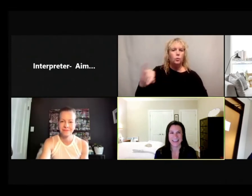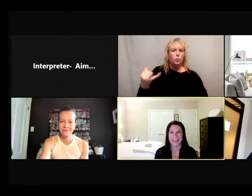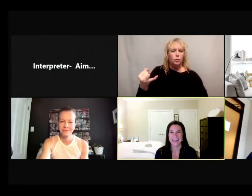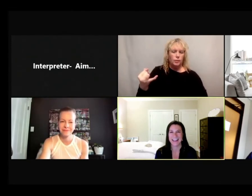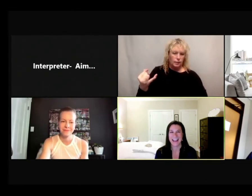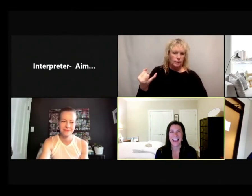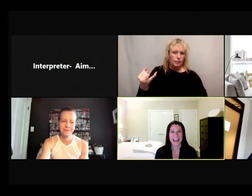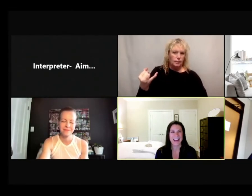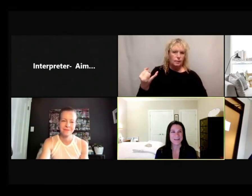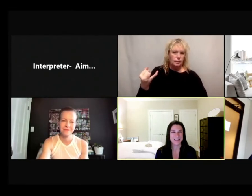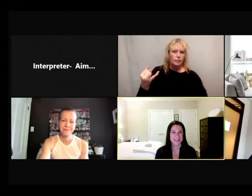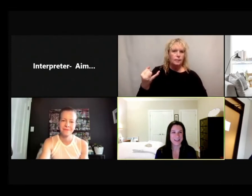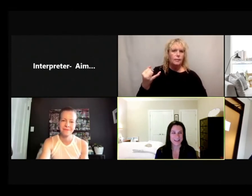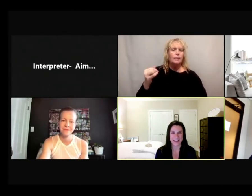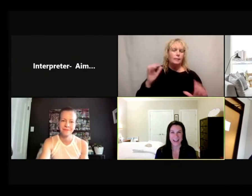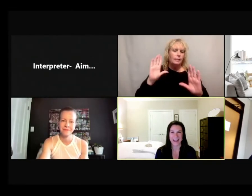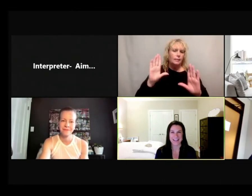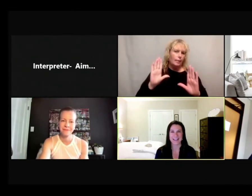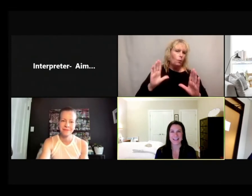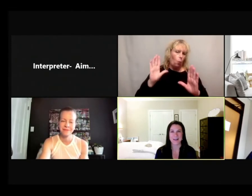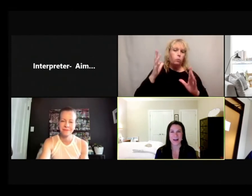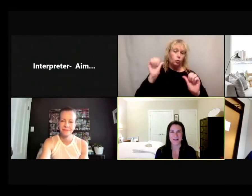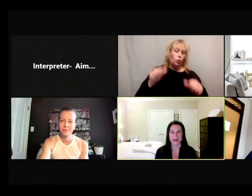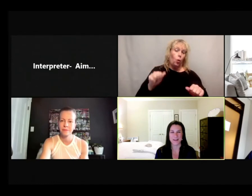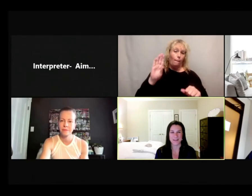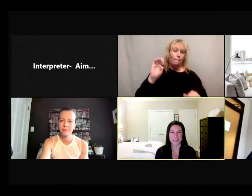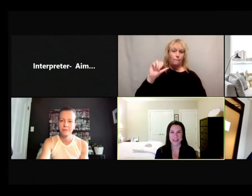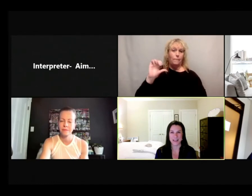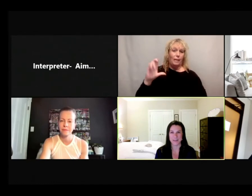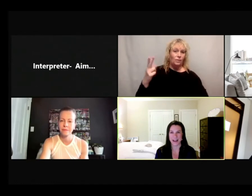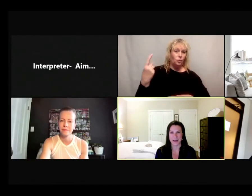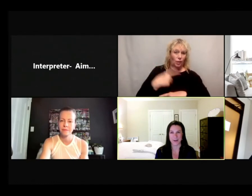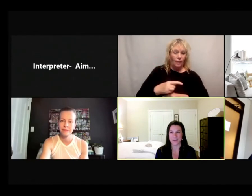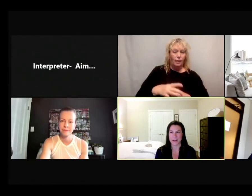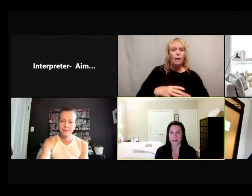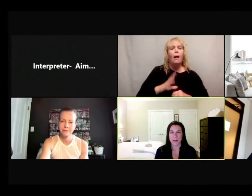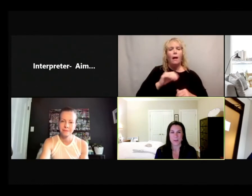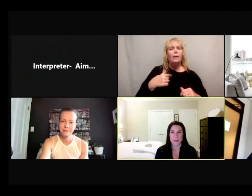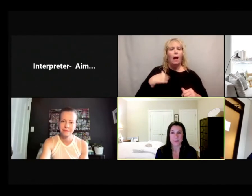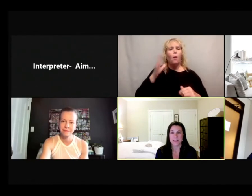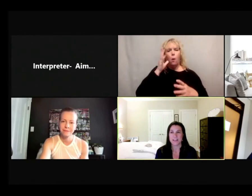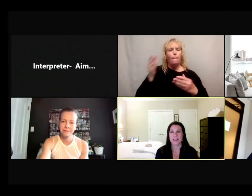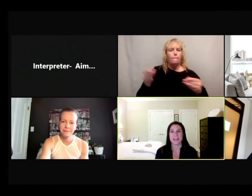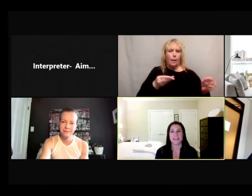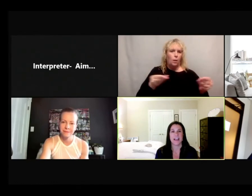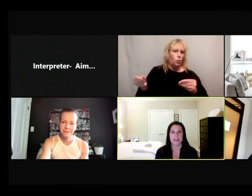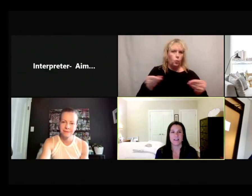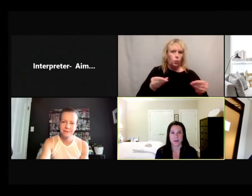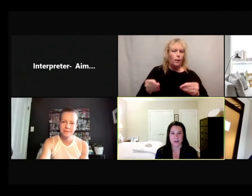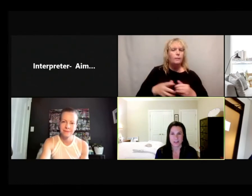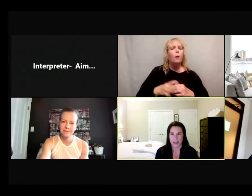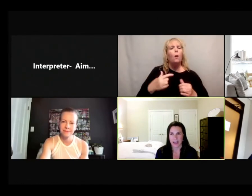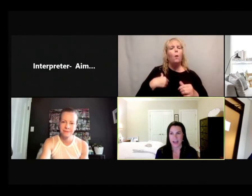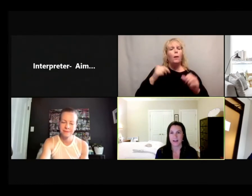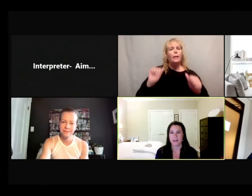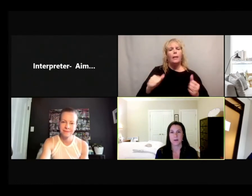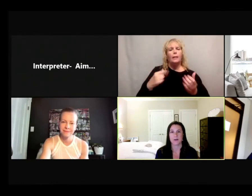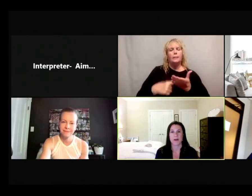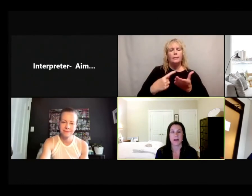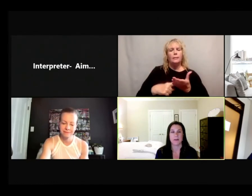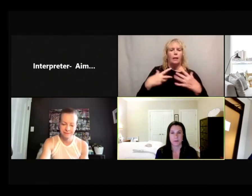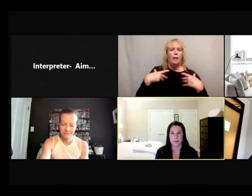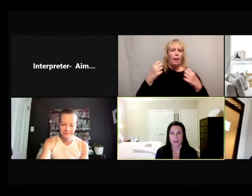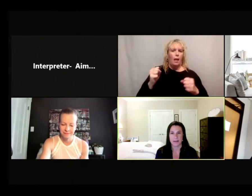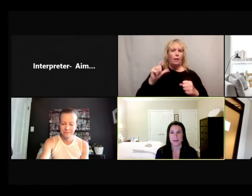know, and I'll be serving as the moderator for today's panel. We'll be discussing health literacy and